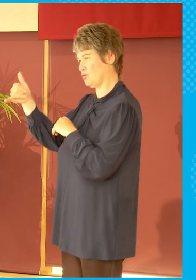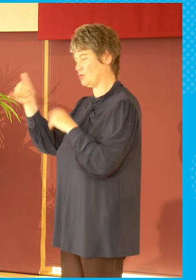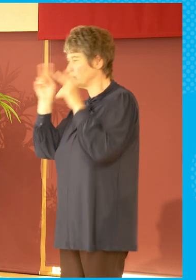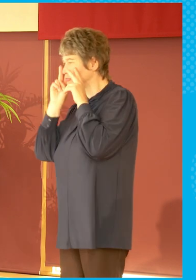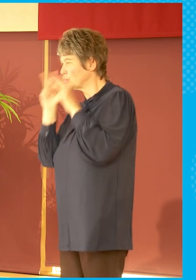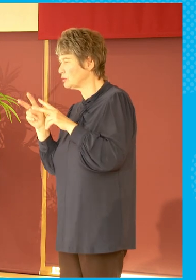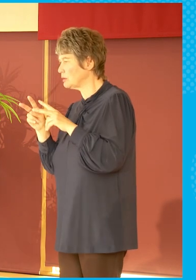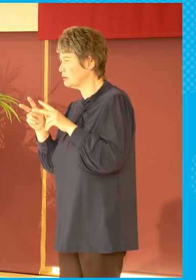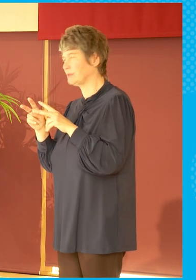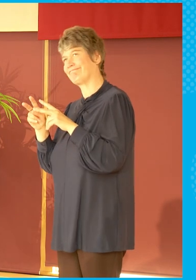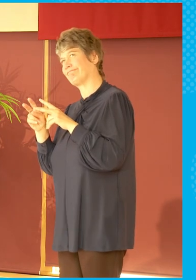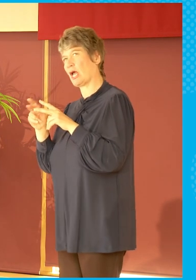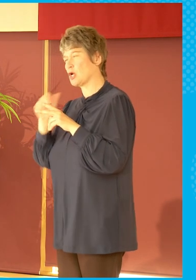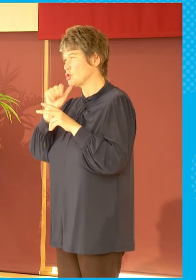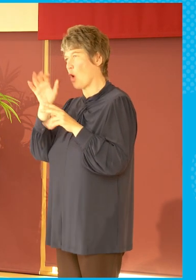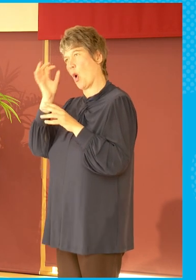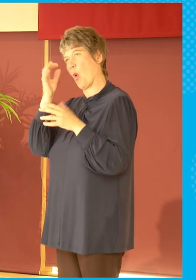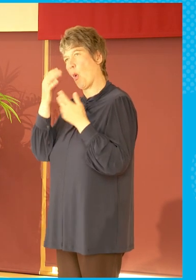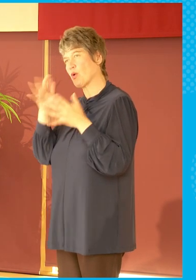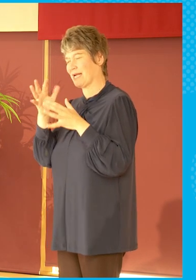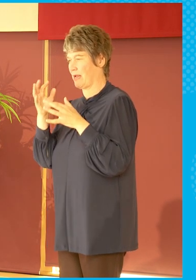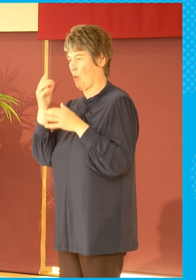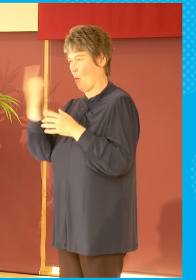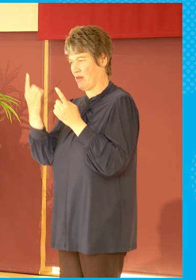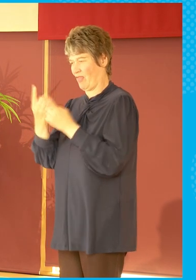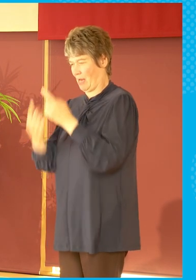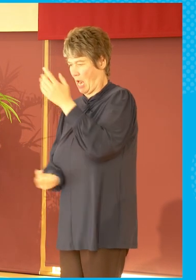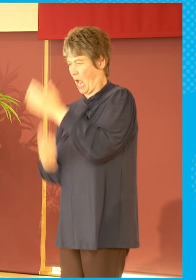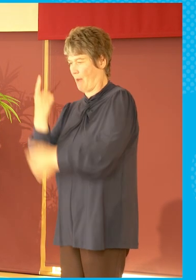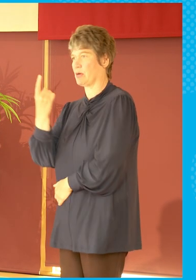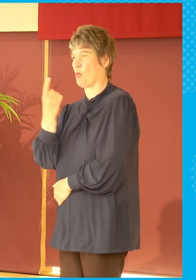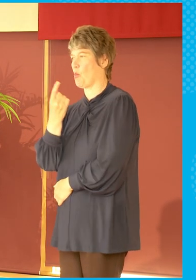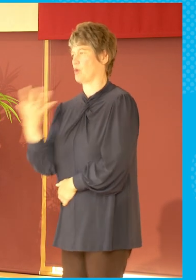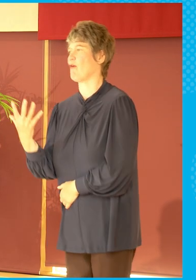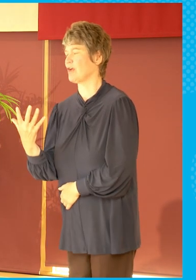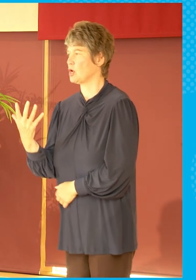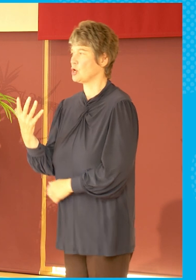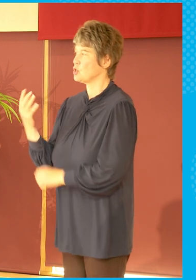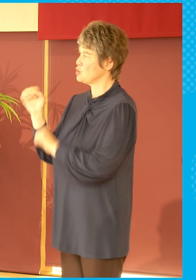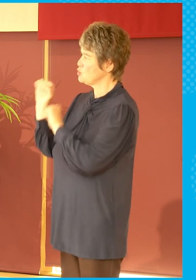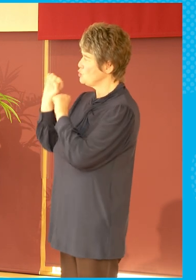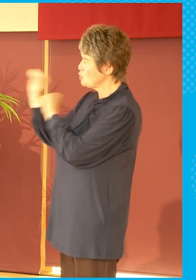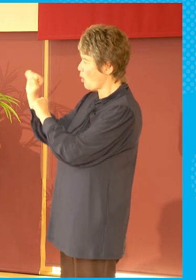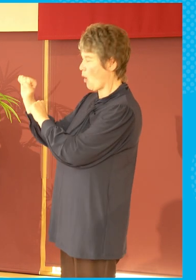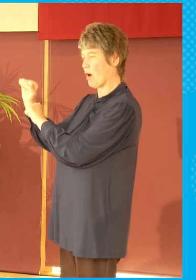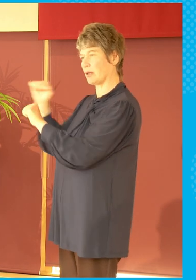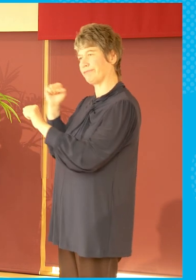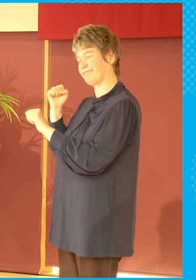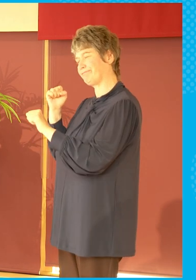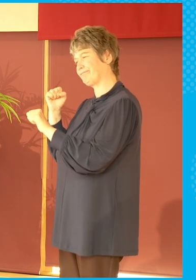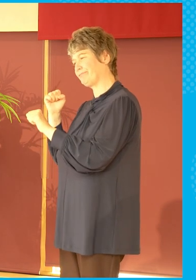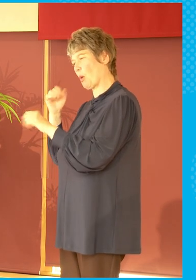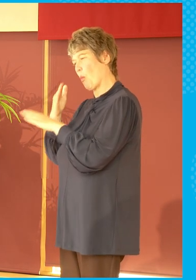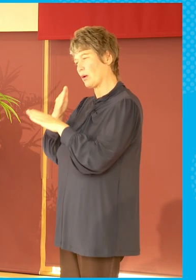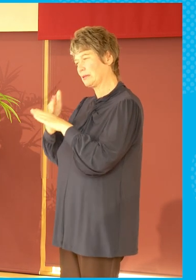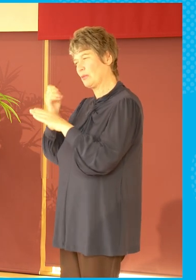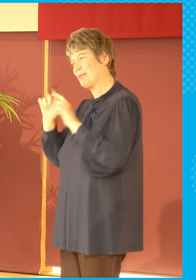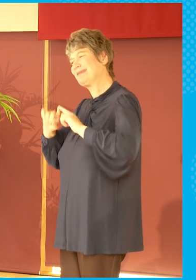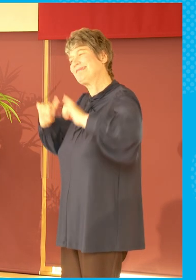It's a different, slightly different mechanism for you to get your message across. But I'm